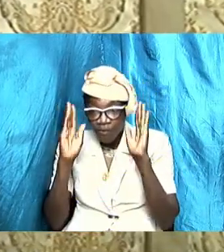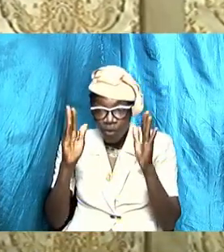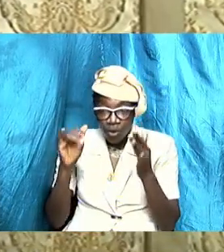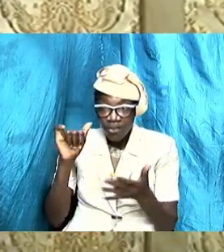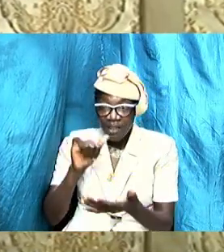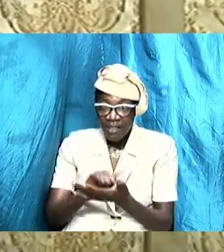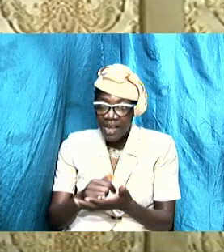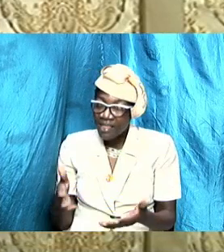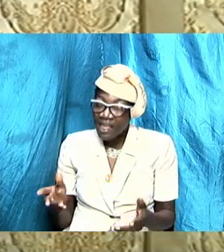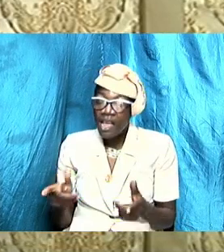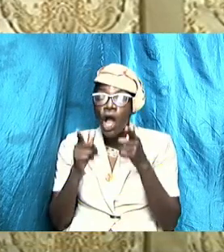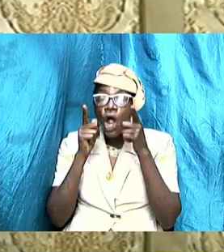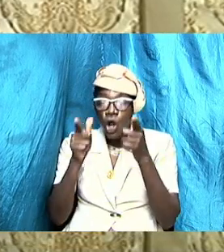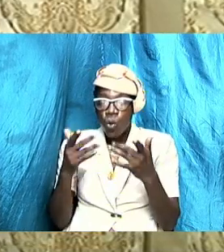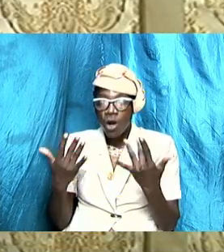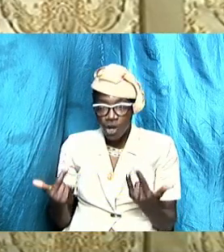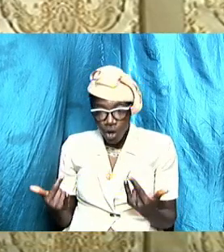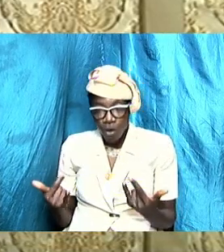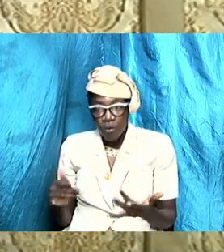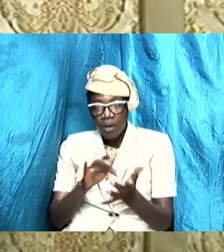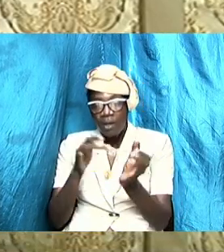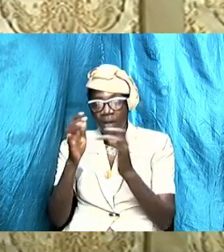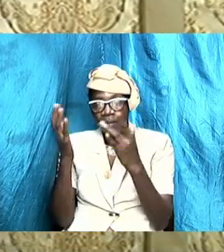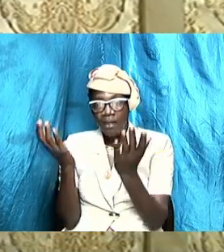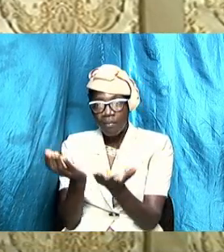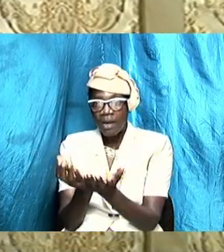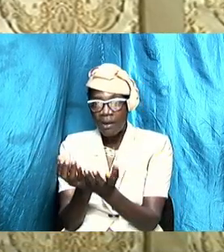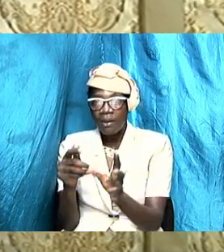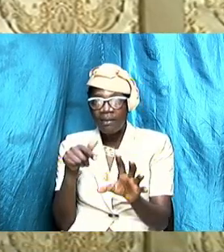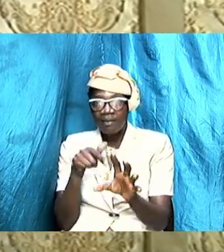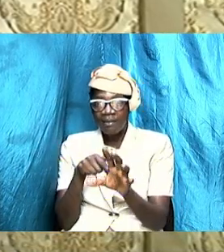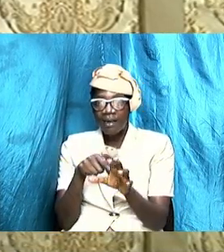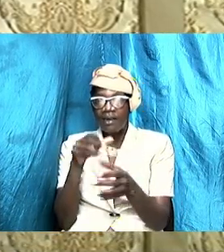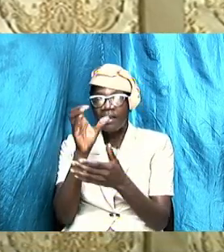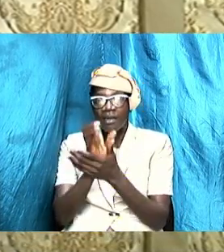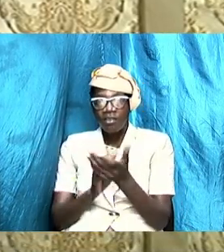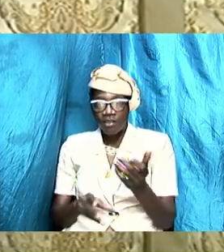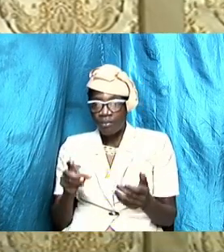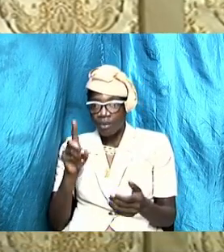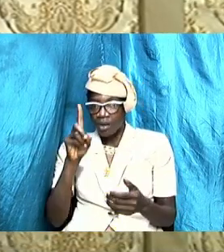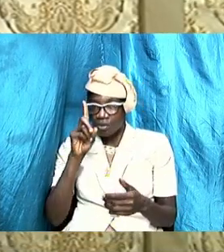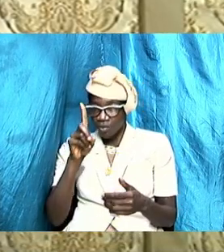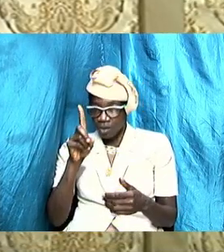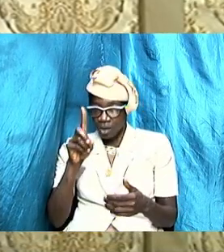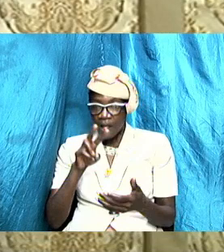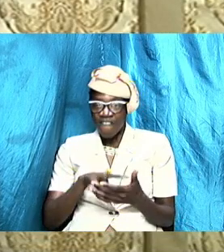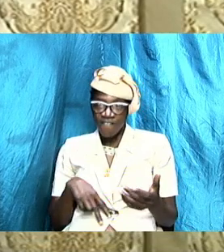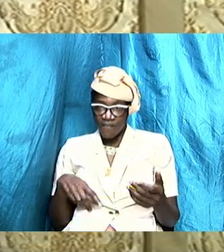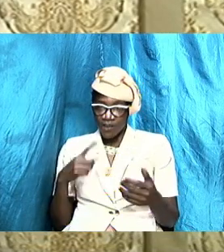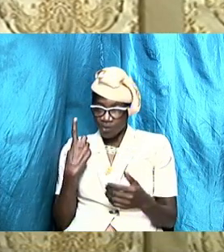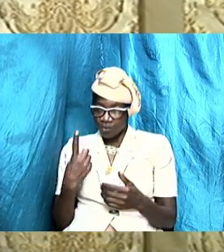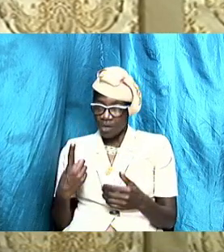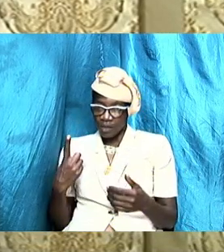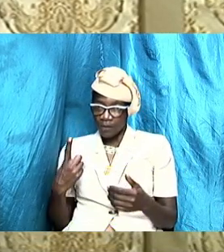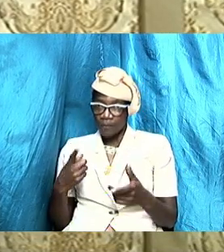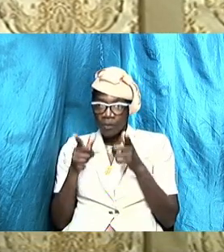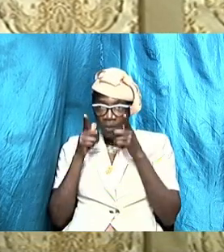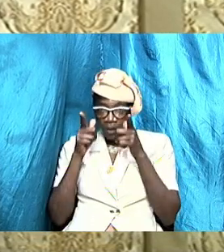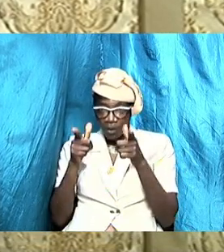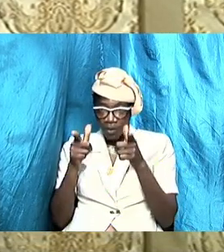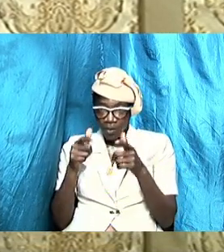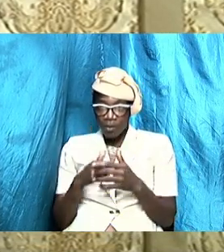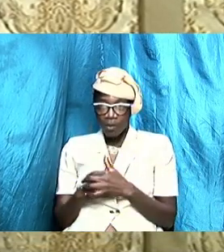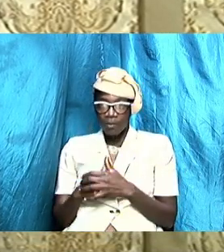us look together at how Jude put it we start with chapter 1 and we read a few verses look at your screen